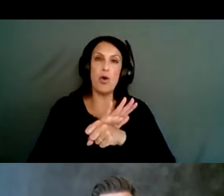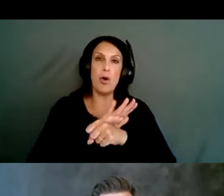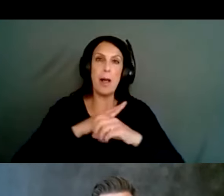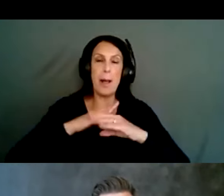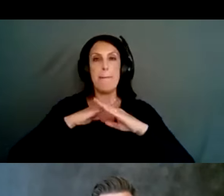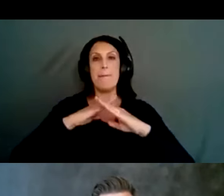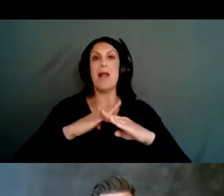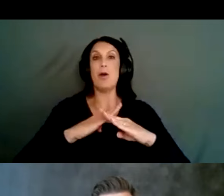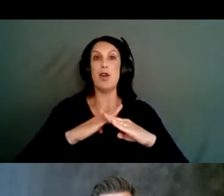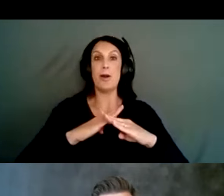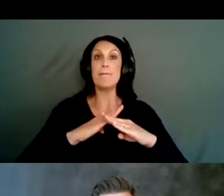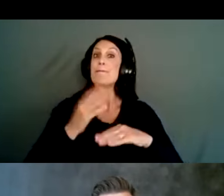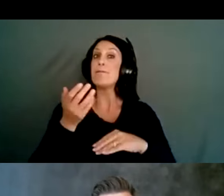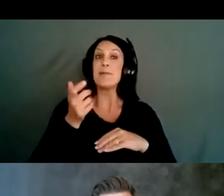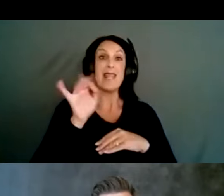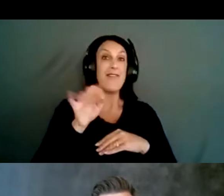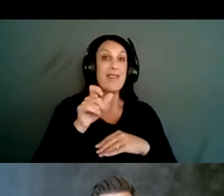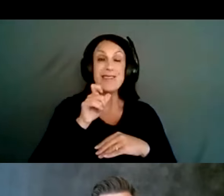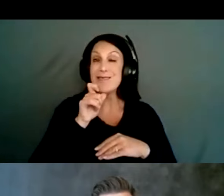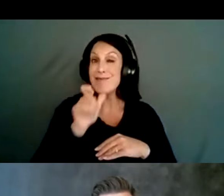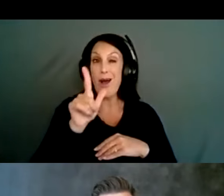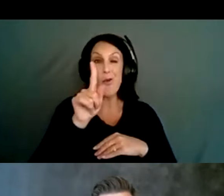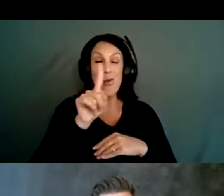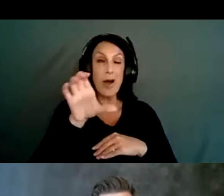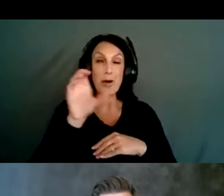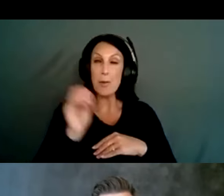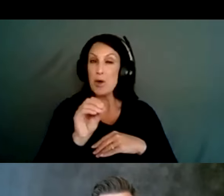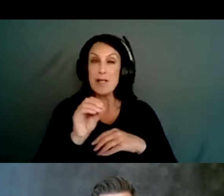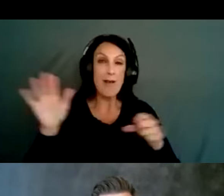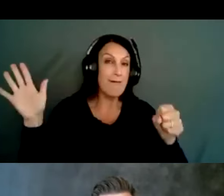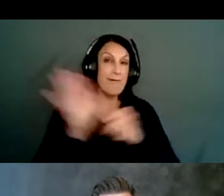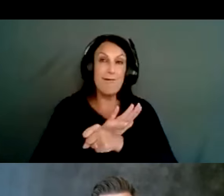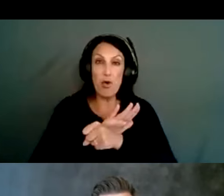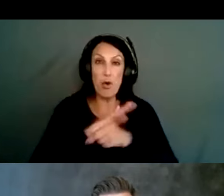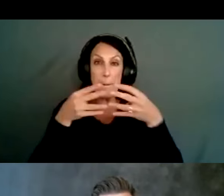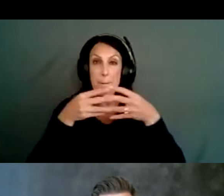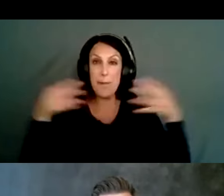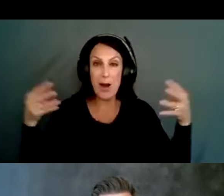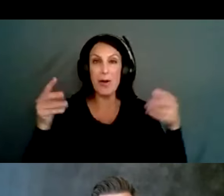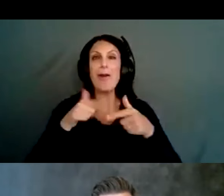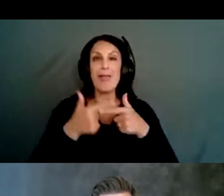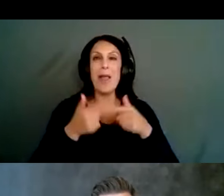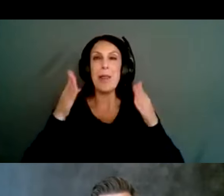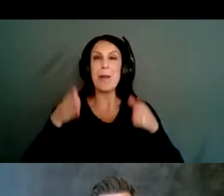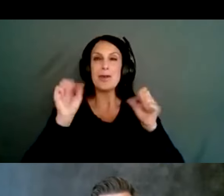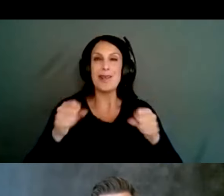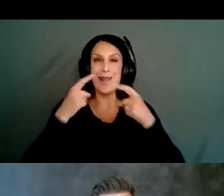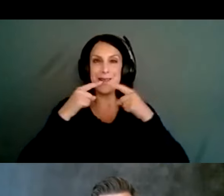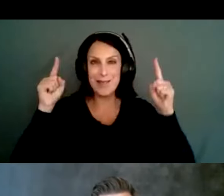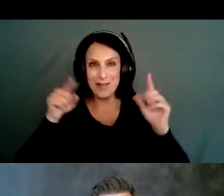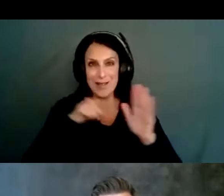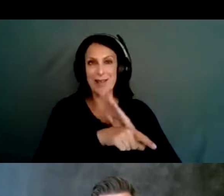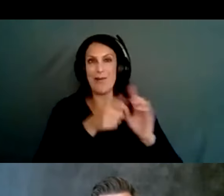make the barrier cover 100% or limit 100% of access, it's really not going to be as effective, but looking at the data,